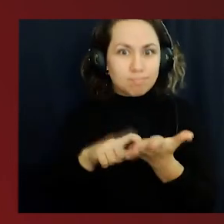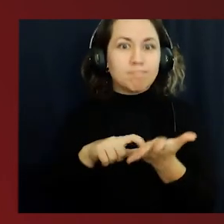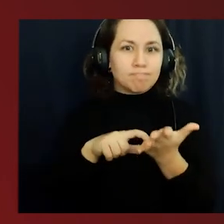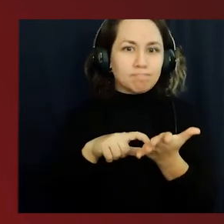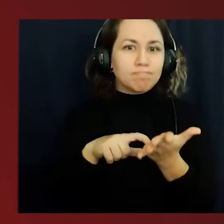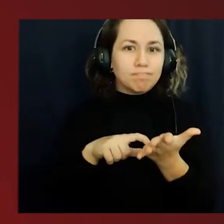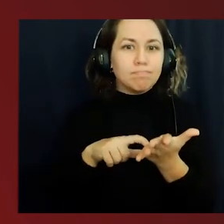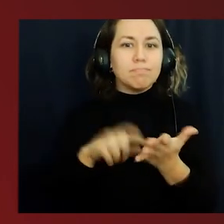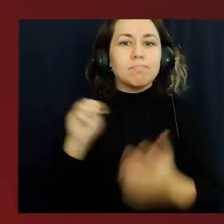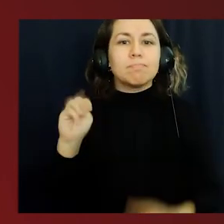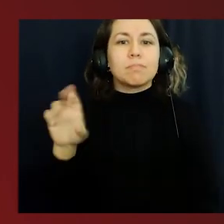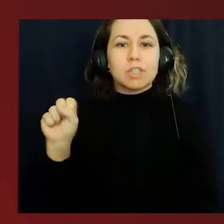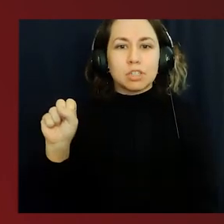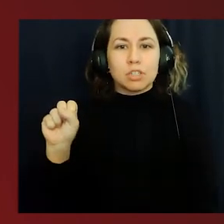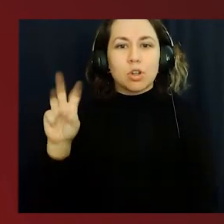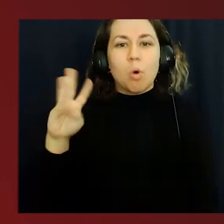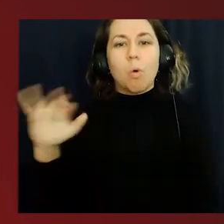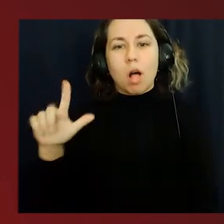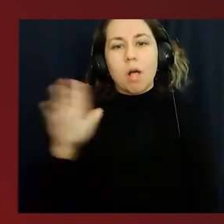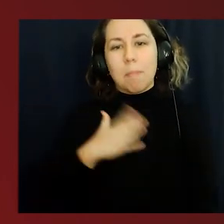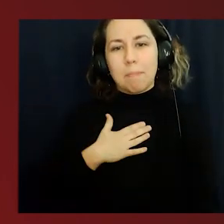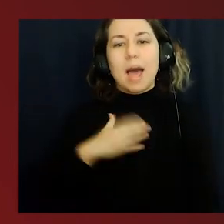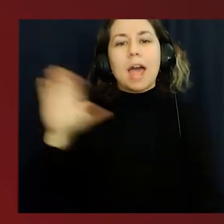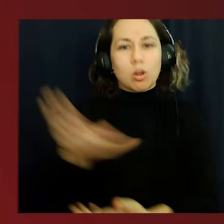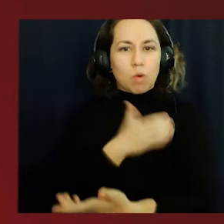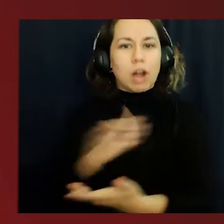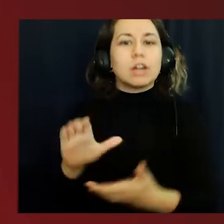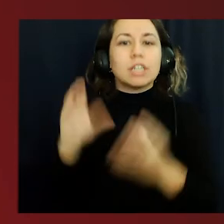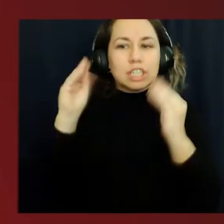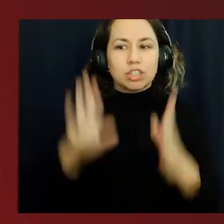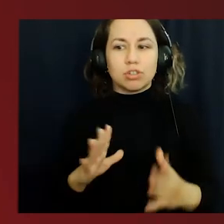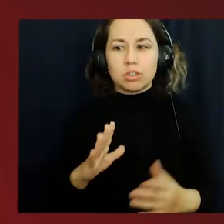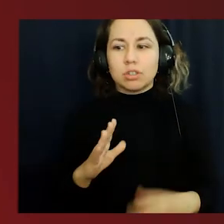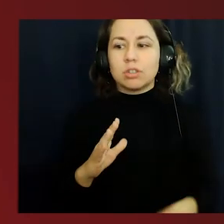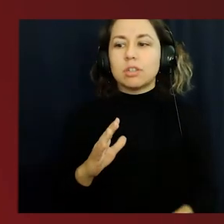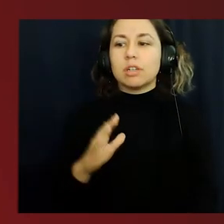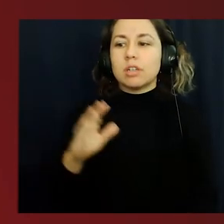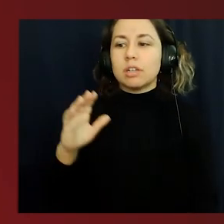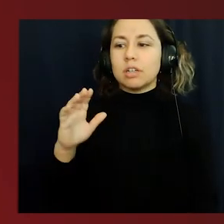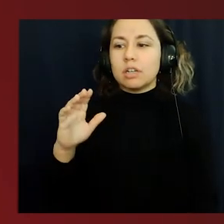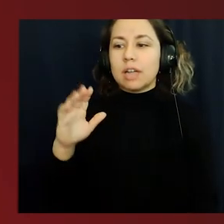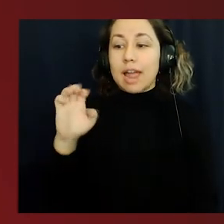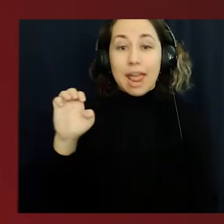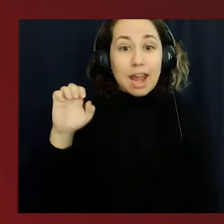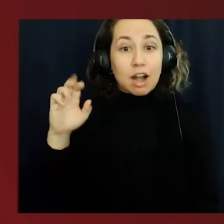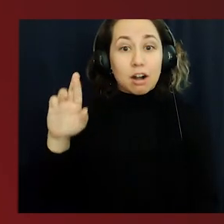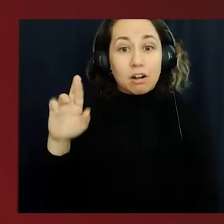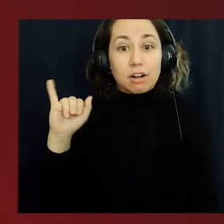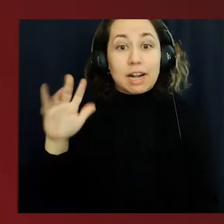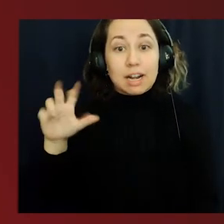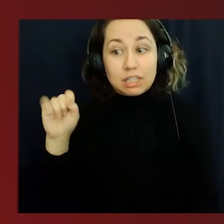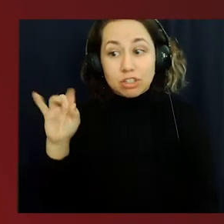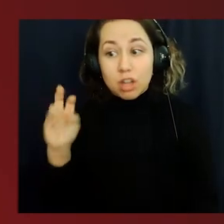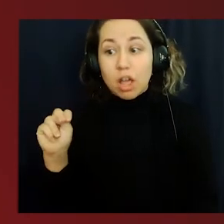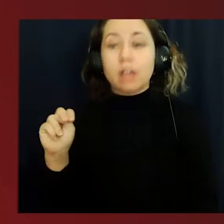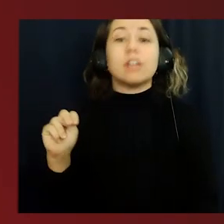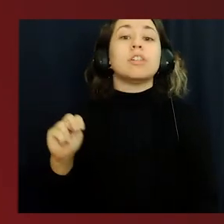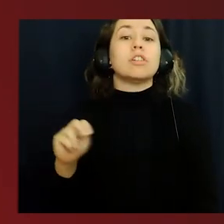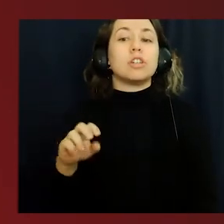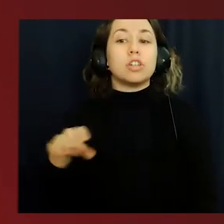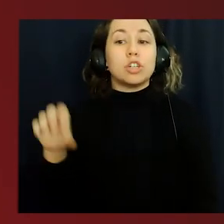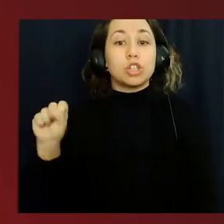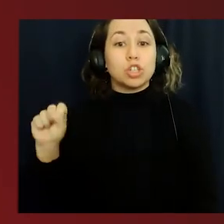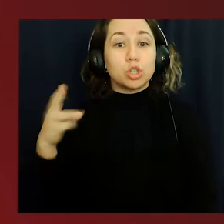most notably thanking Ms. Wall, my choir teacher, Mr. Erickson, my Legal Studies Academy teacher, Mr. Schweng,